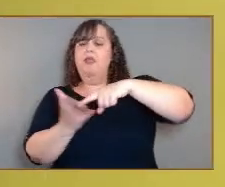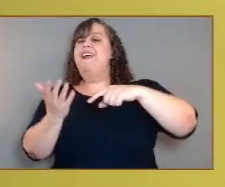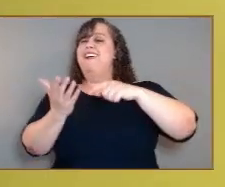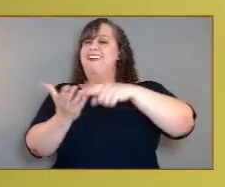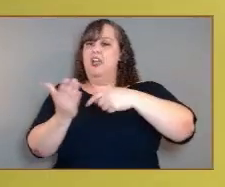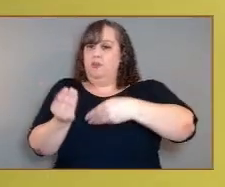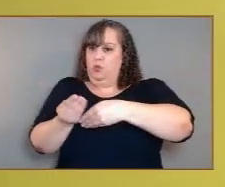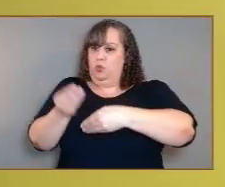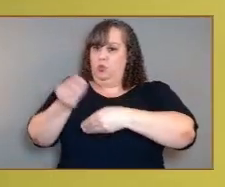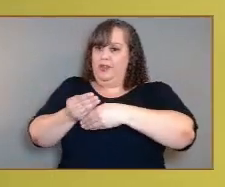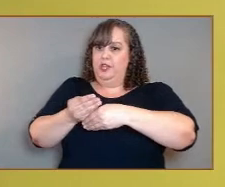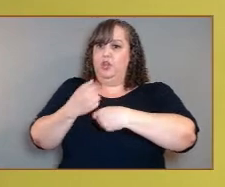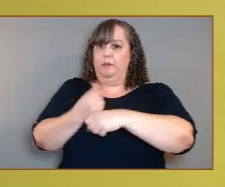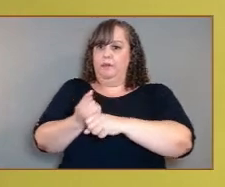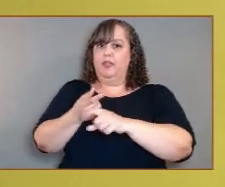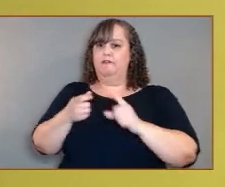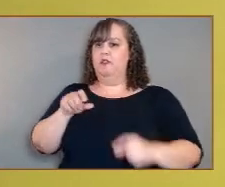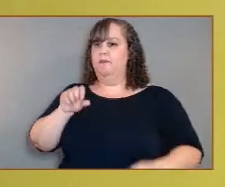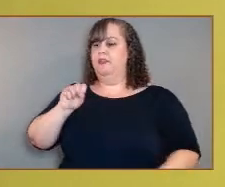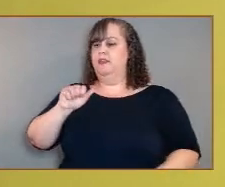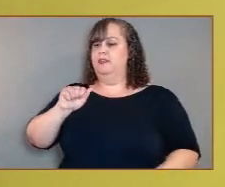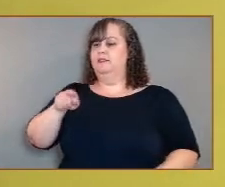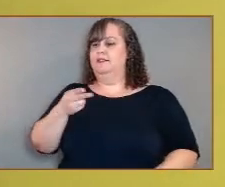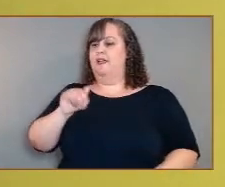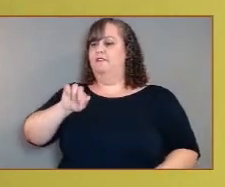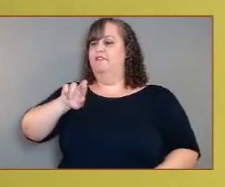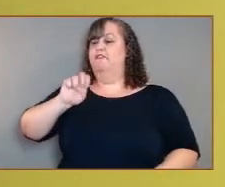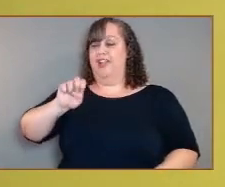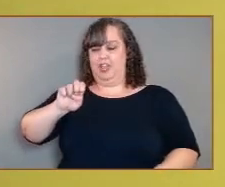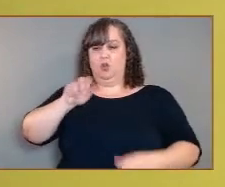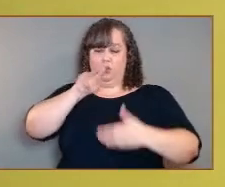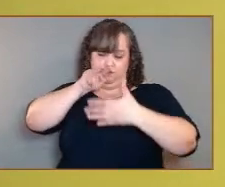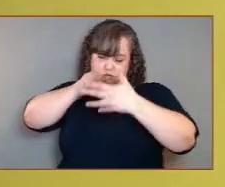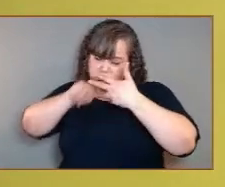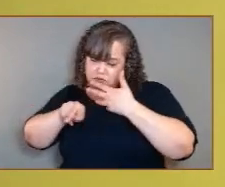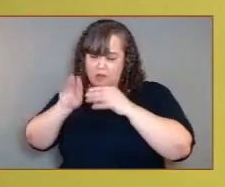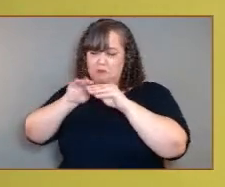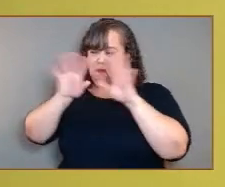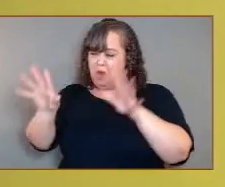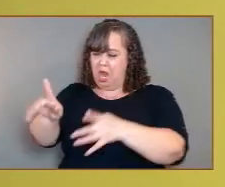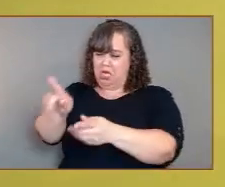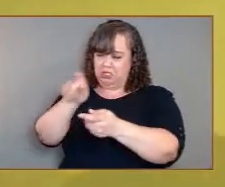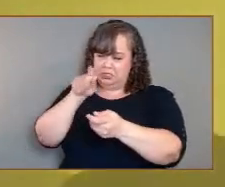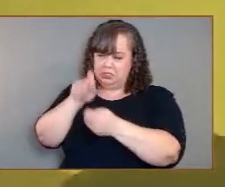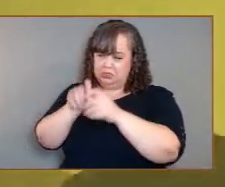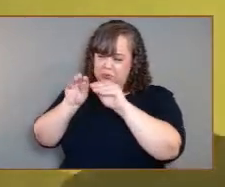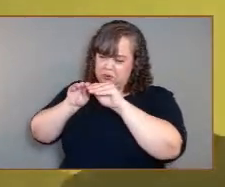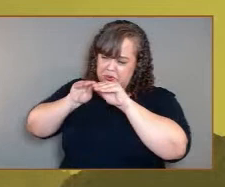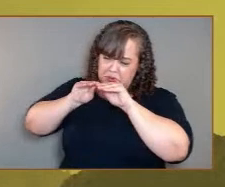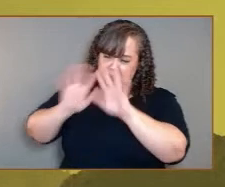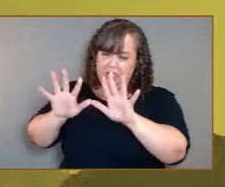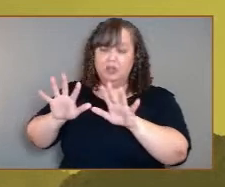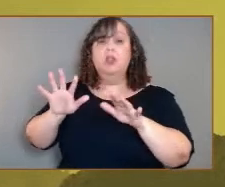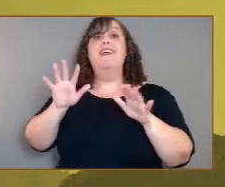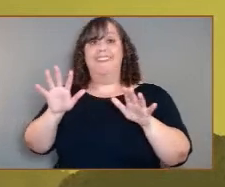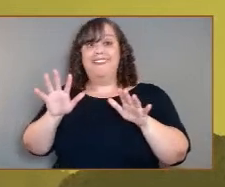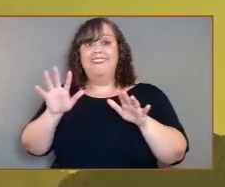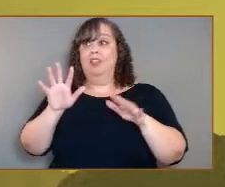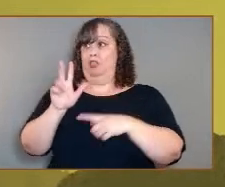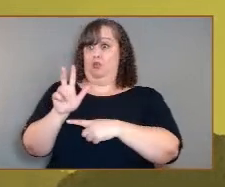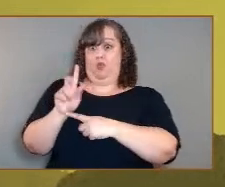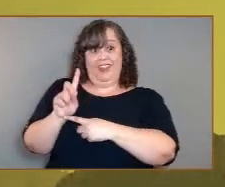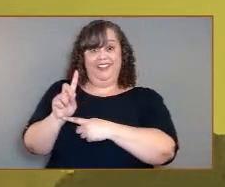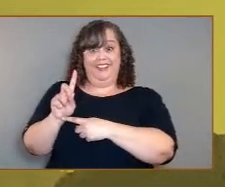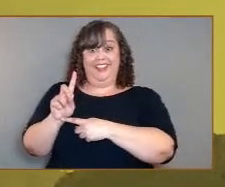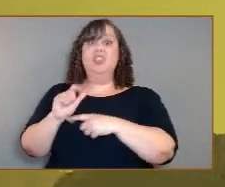us see the surface bright and sharp, just like the landings on Mars, only we'll do them in 3D with composition. So we'll be able to measure what the rocks are